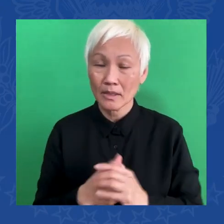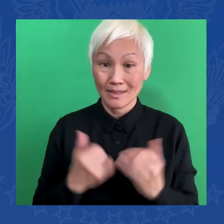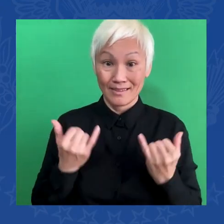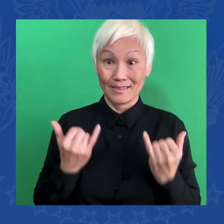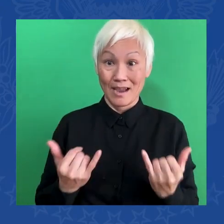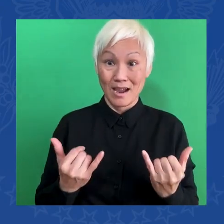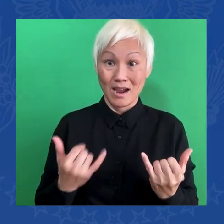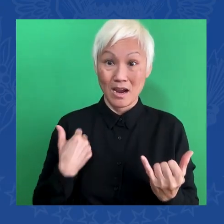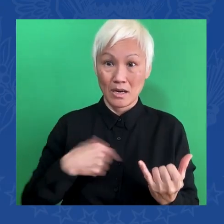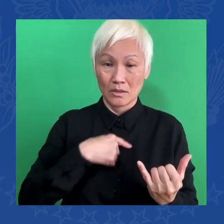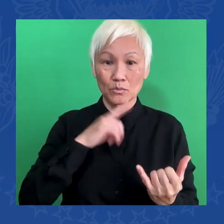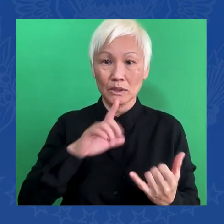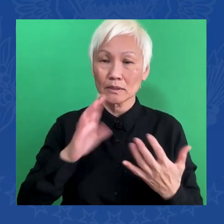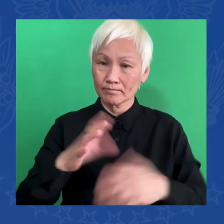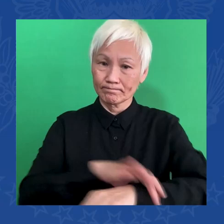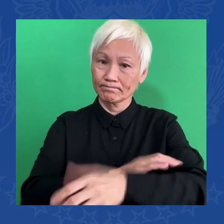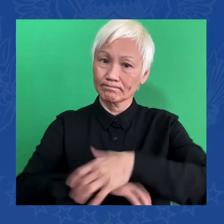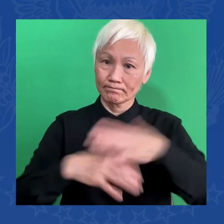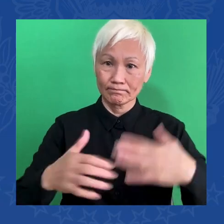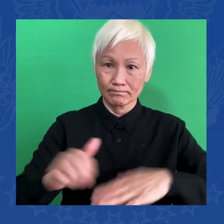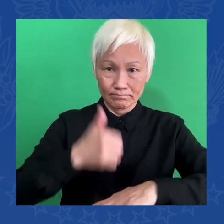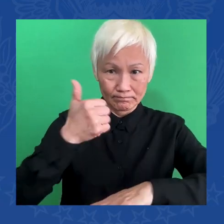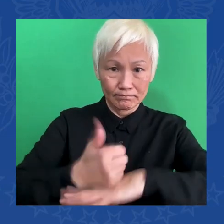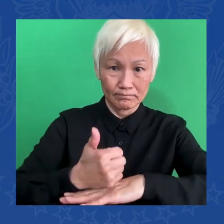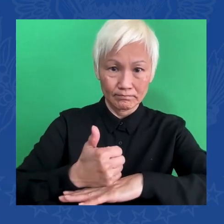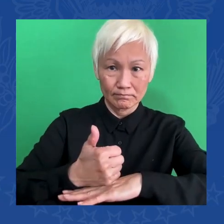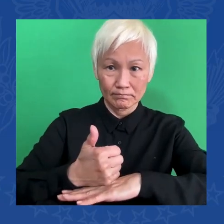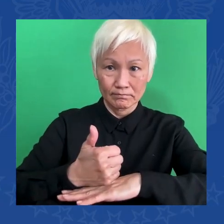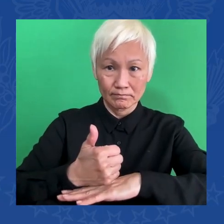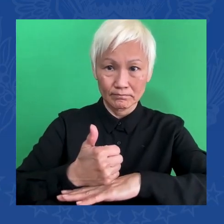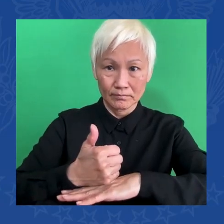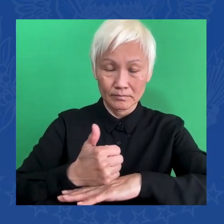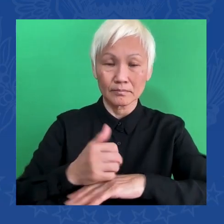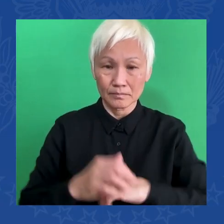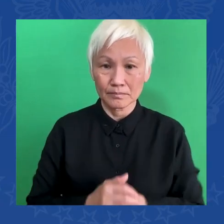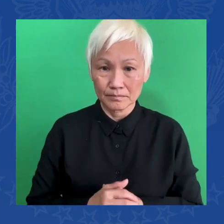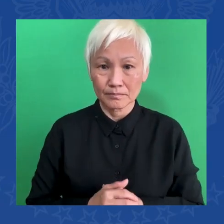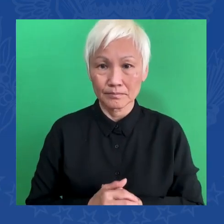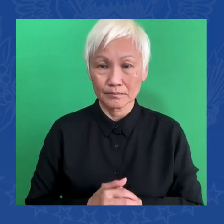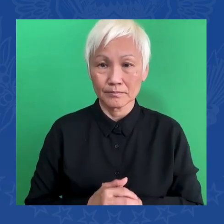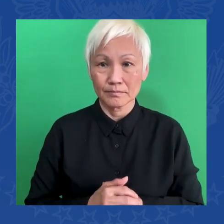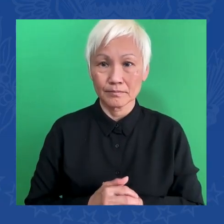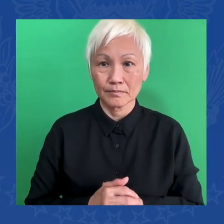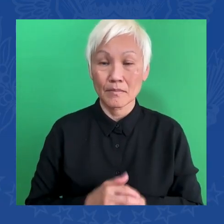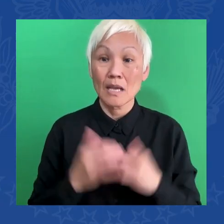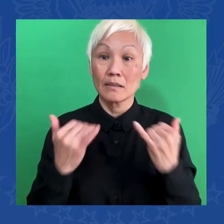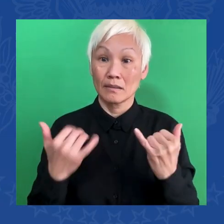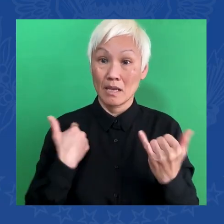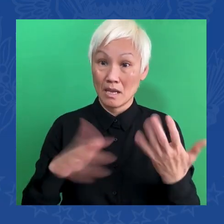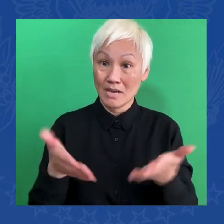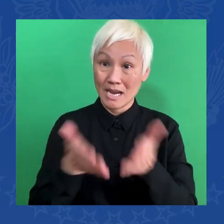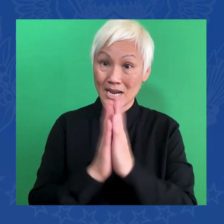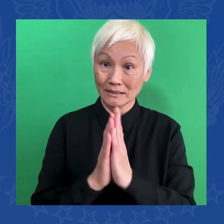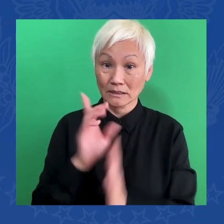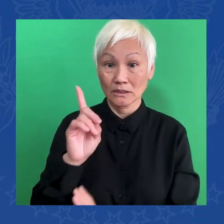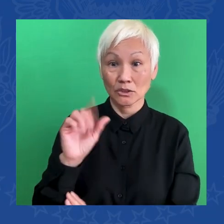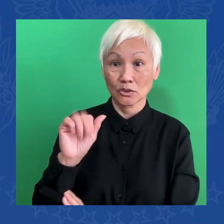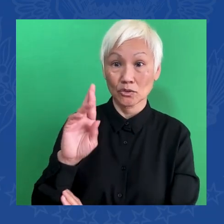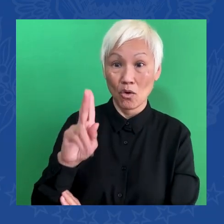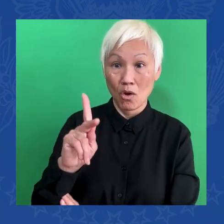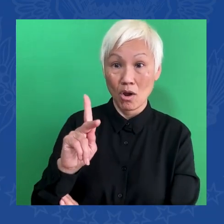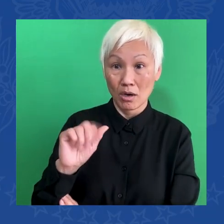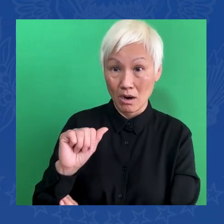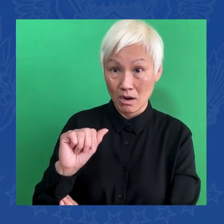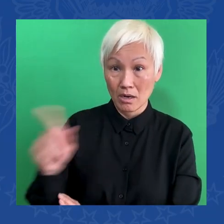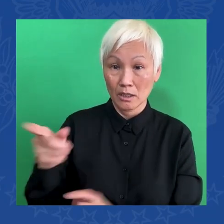because ARPA-H is modeled after DARPA. And I've asked the DARPA director, Stephanie Tompkins, to speak about the